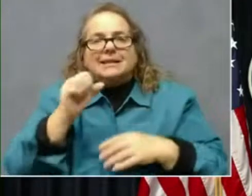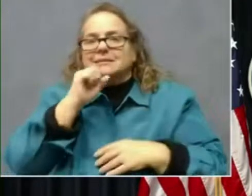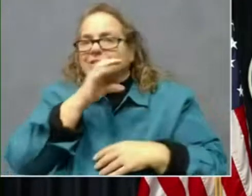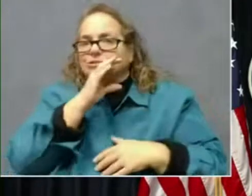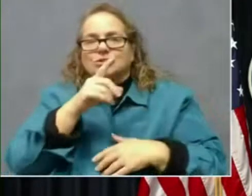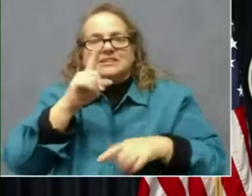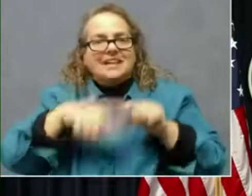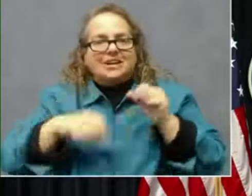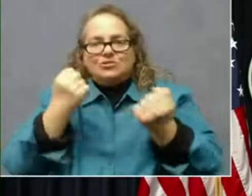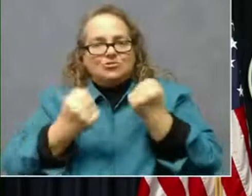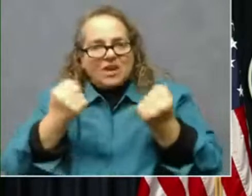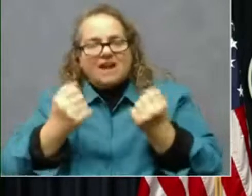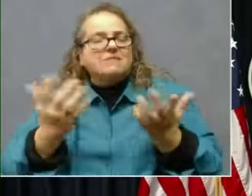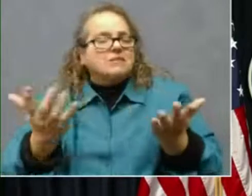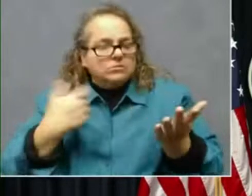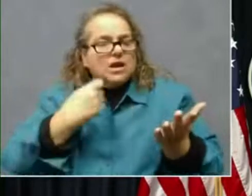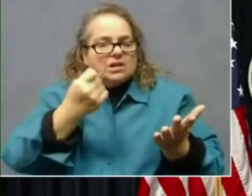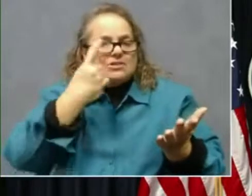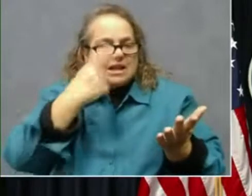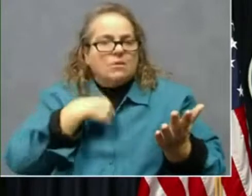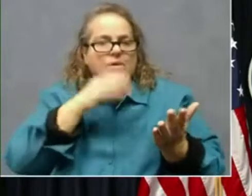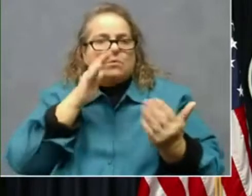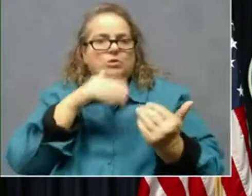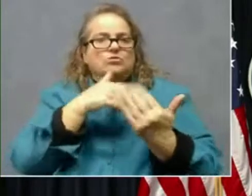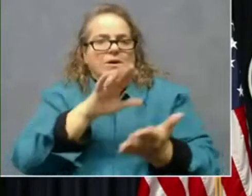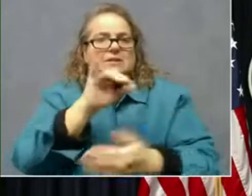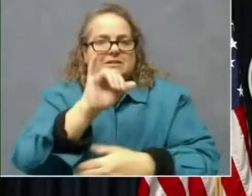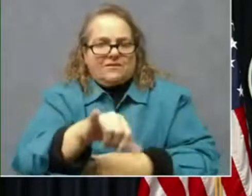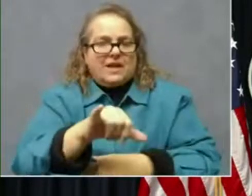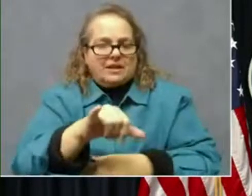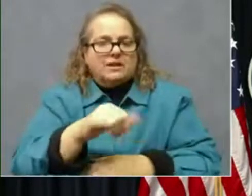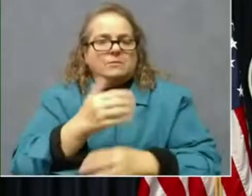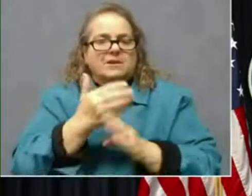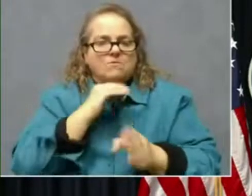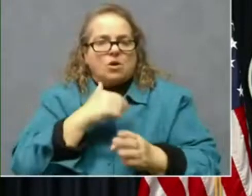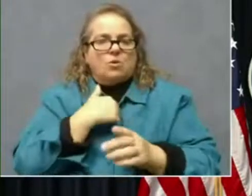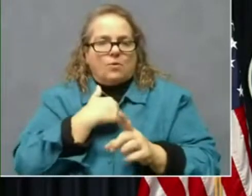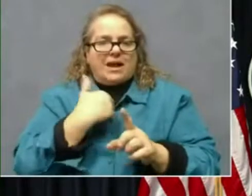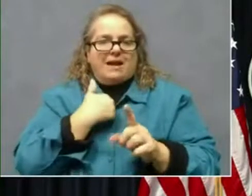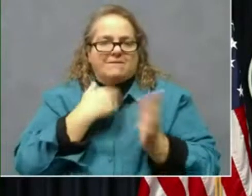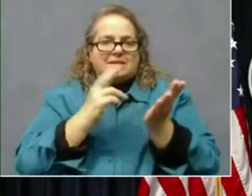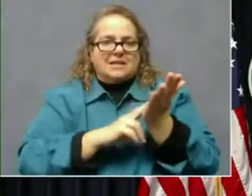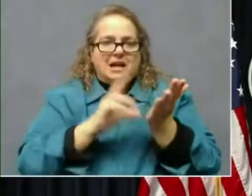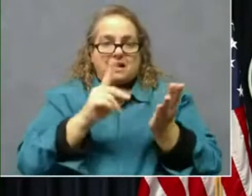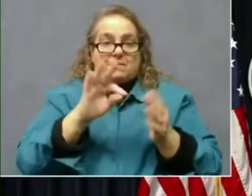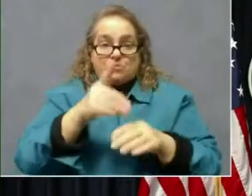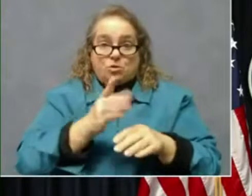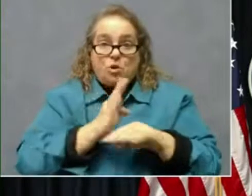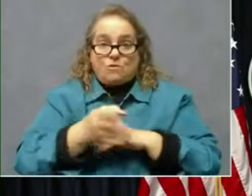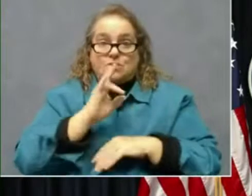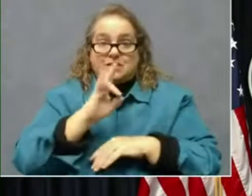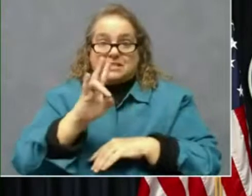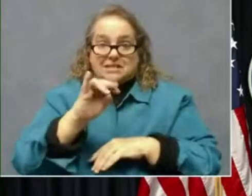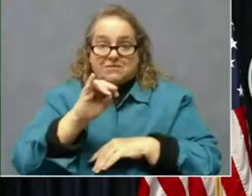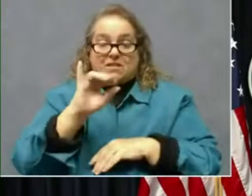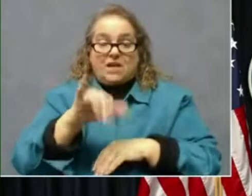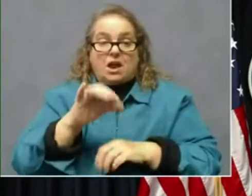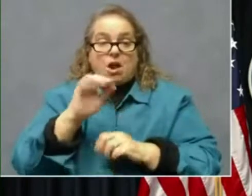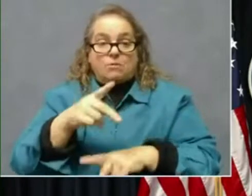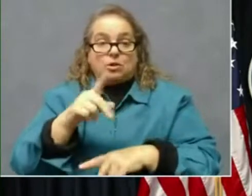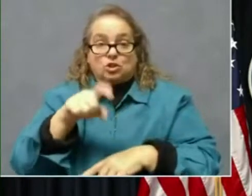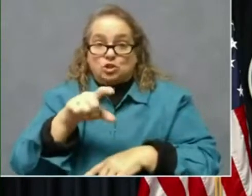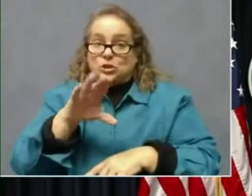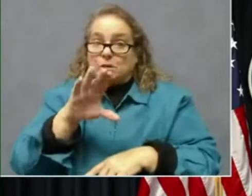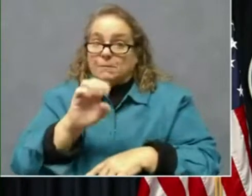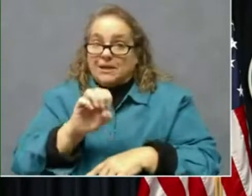again, before we hit that signup period. Um, but if you're over 70, that opportunity, uh, ought to be, uh,